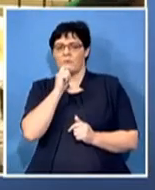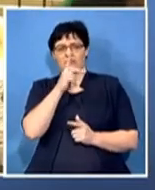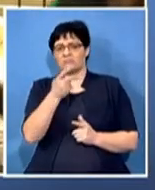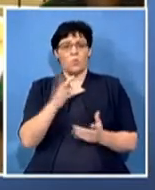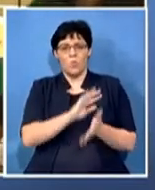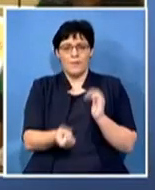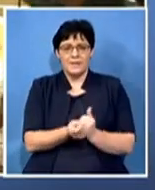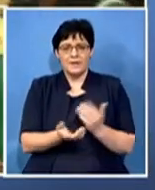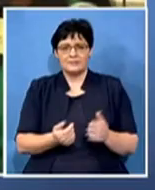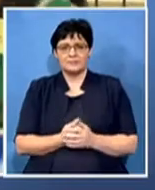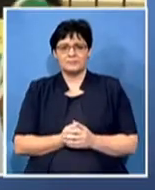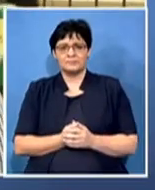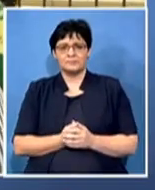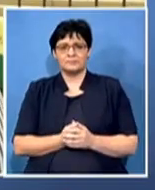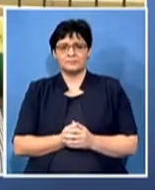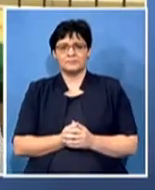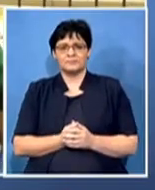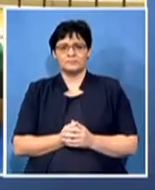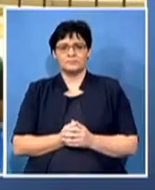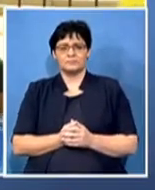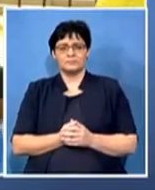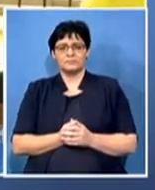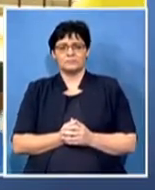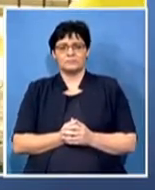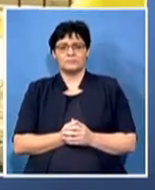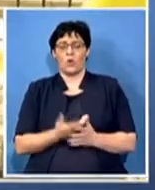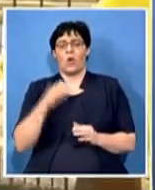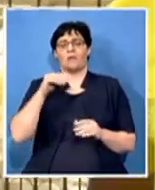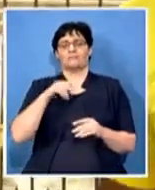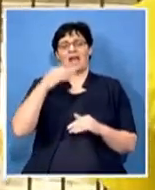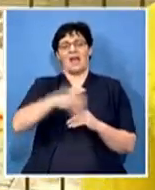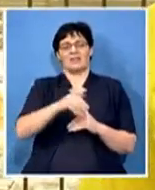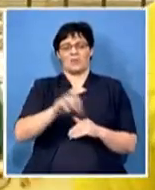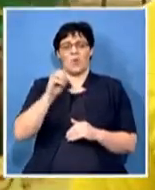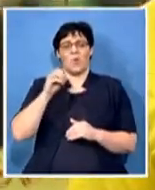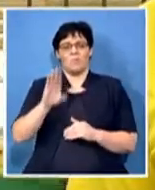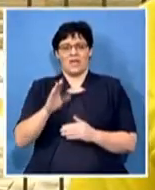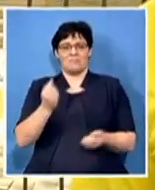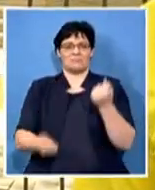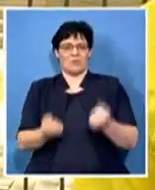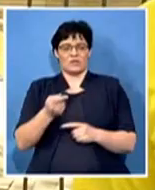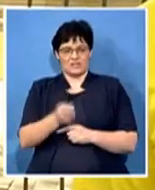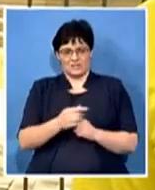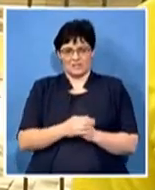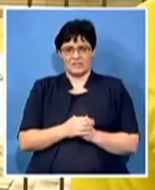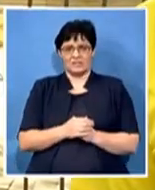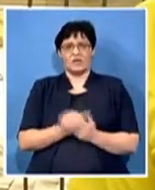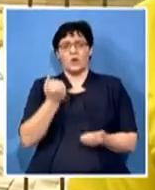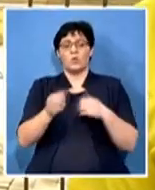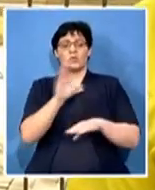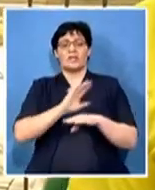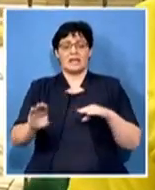Well, we're standing outside the Bloomfontein Magistrate Court where the court case involving the former MEC of Human Settlement,